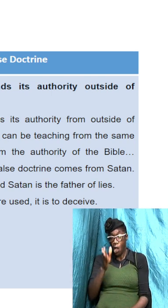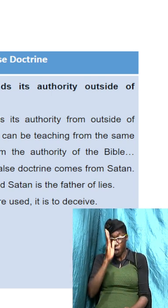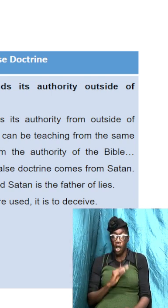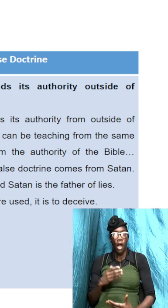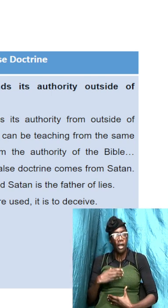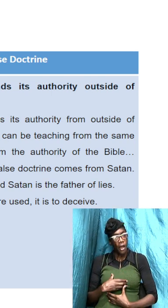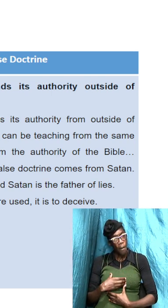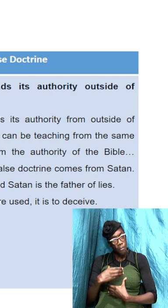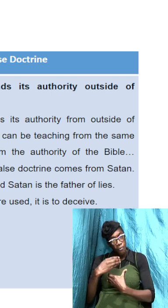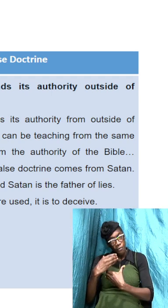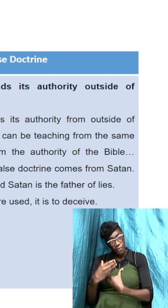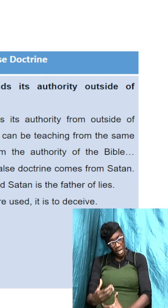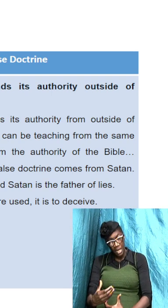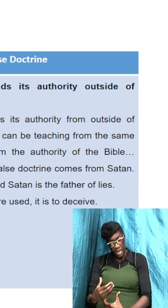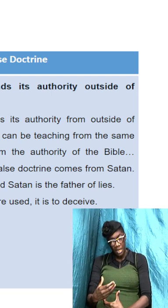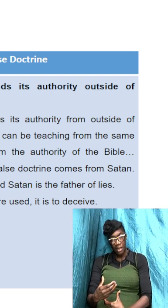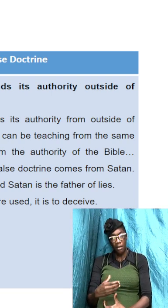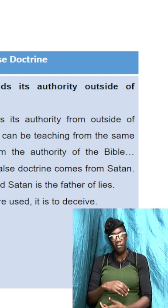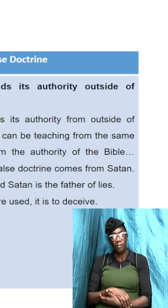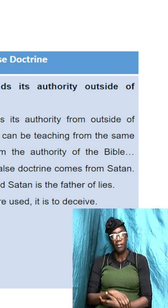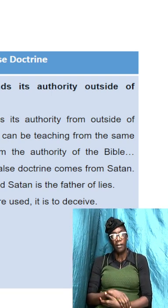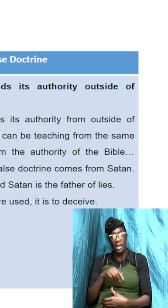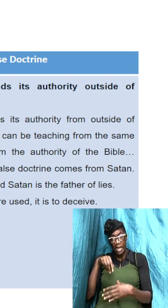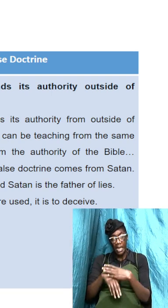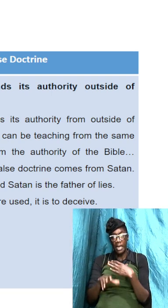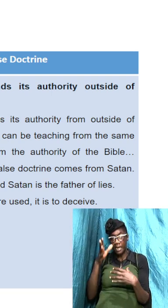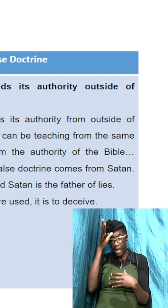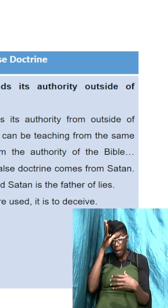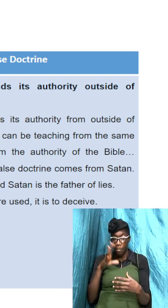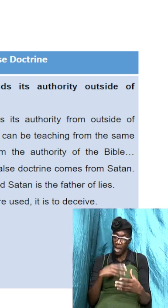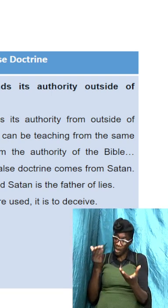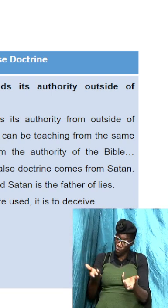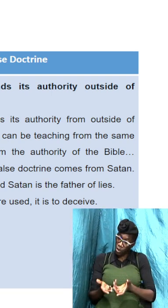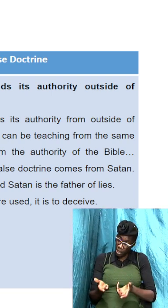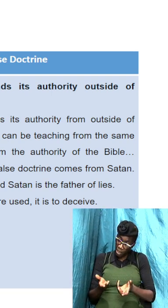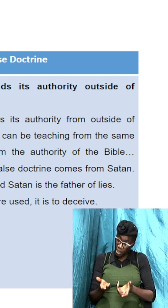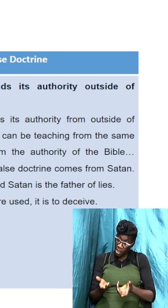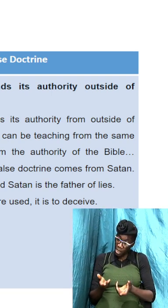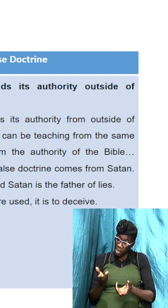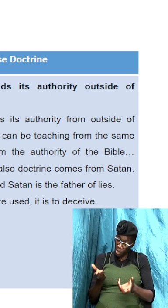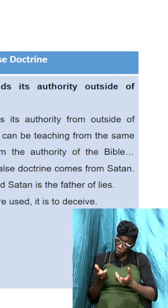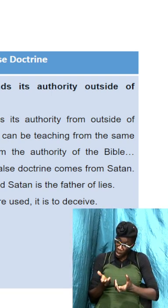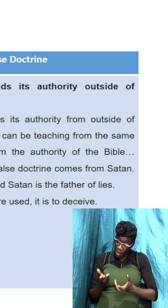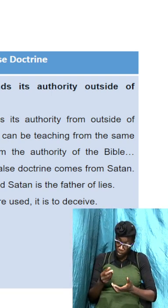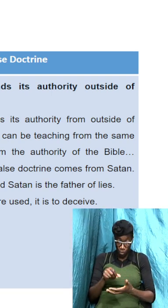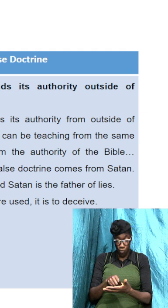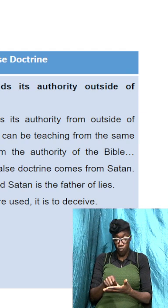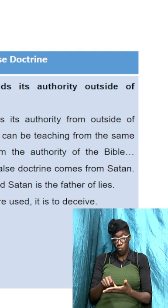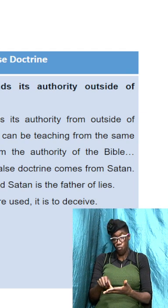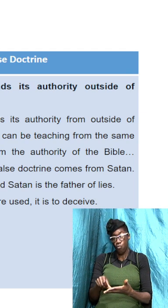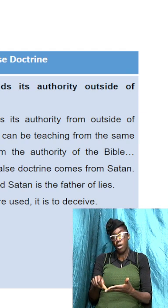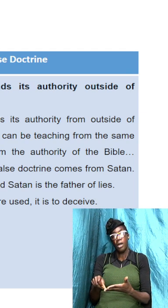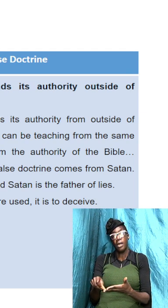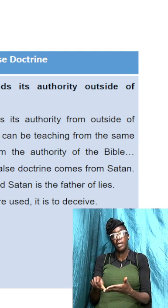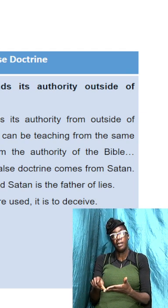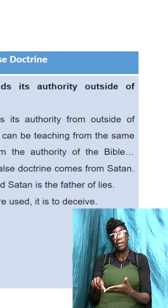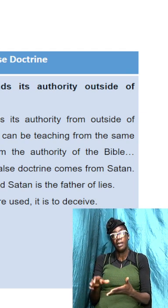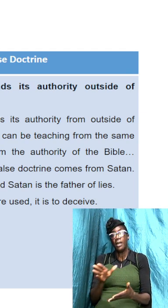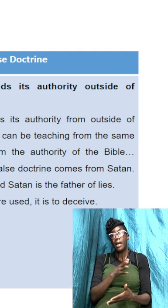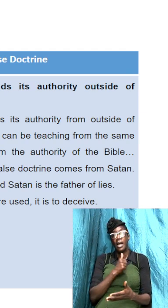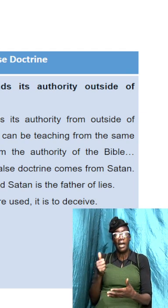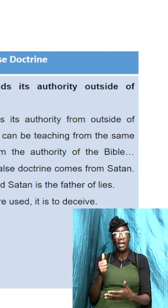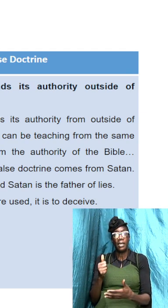breathed so God breathed into man what he wanted them to write what he wanted them to write and